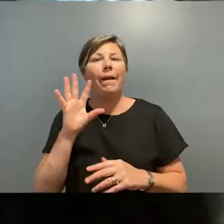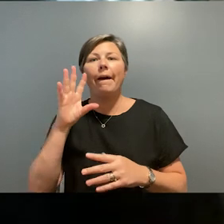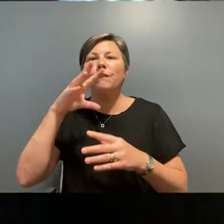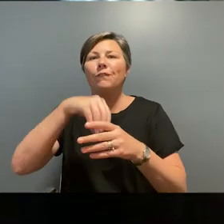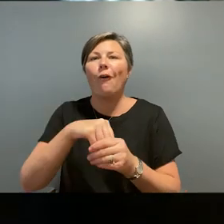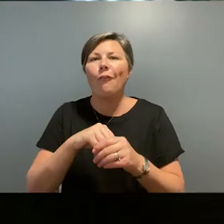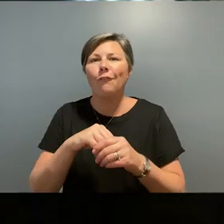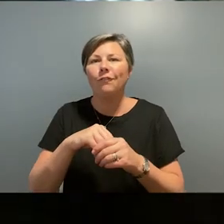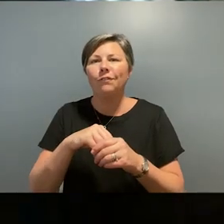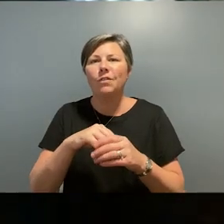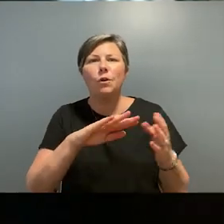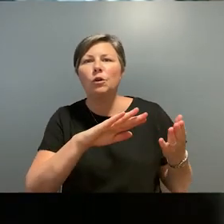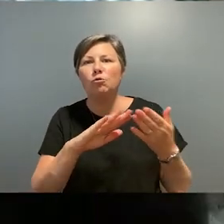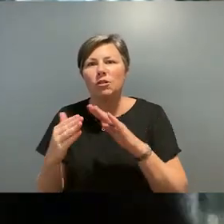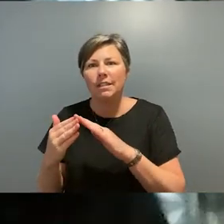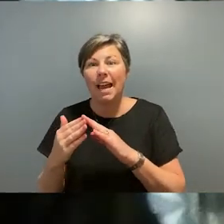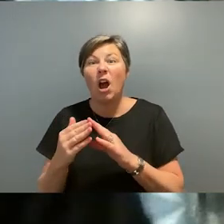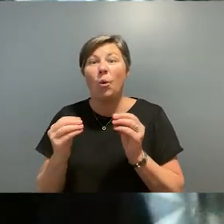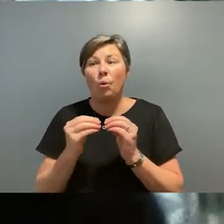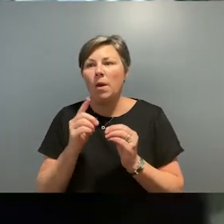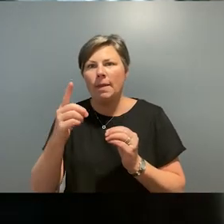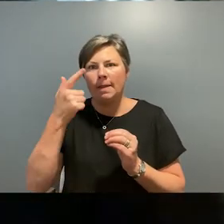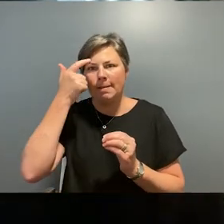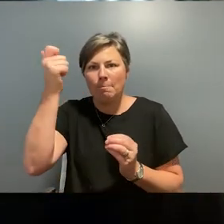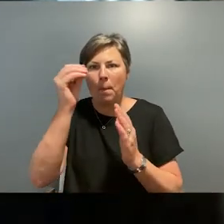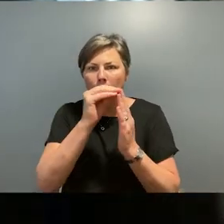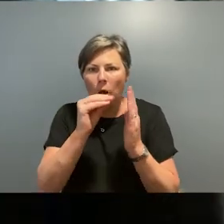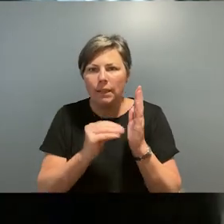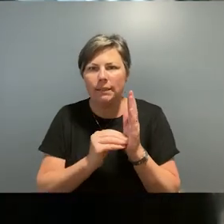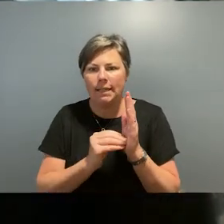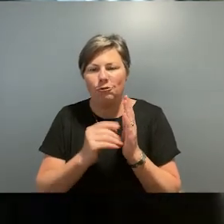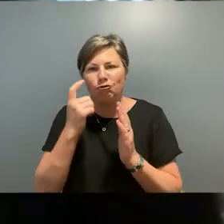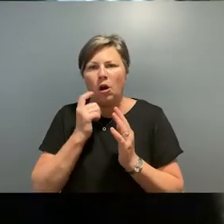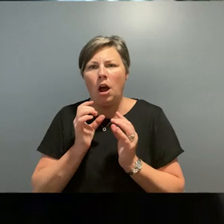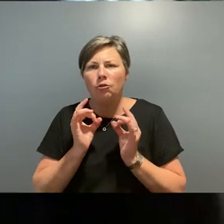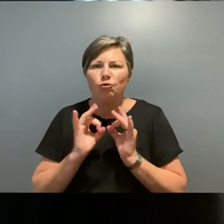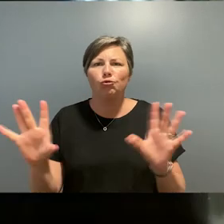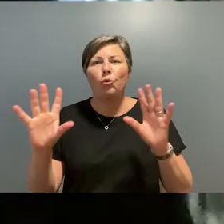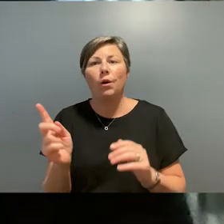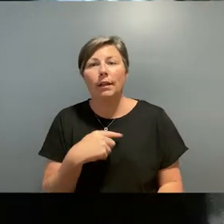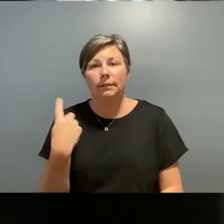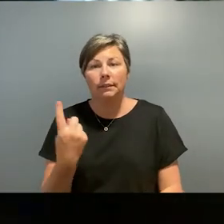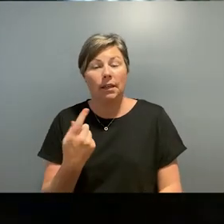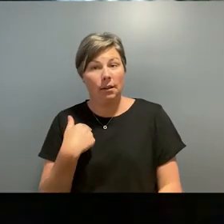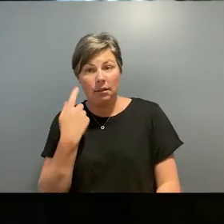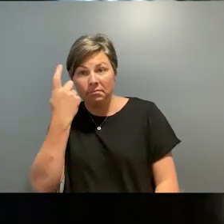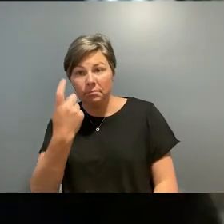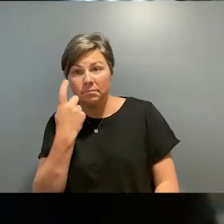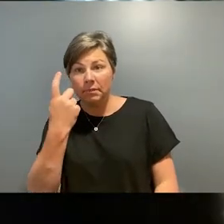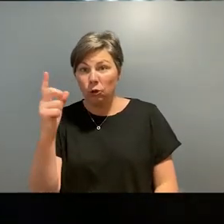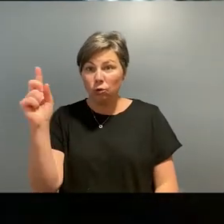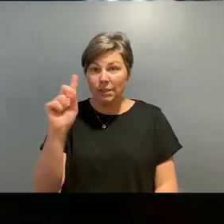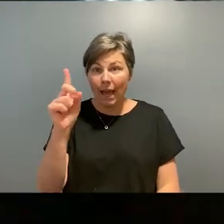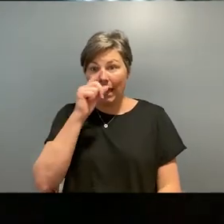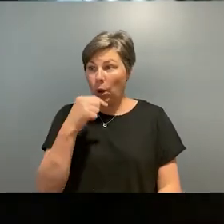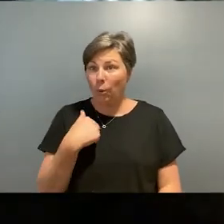wrote policies to destroy us. My question today is, are we able to come to a mutual agreement with the government, with the